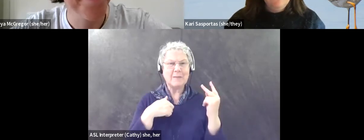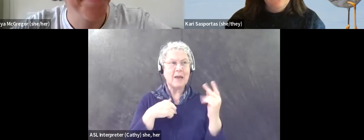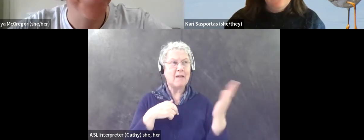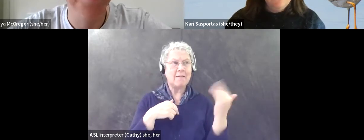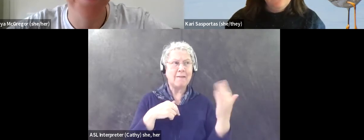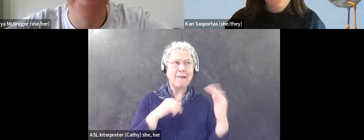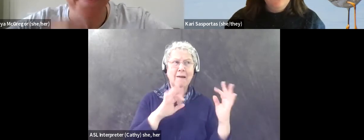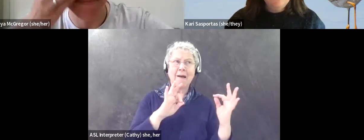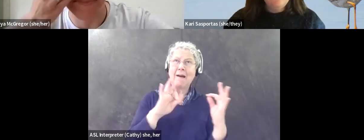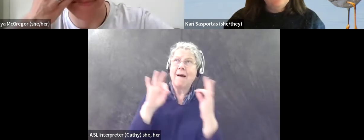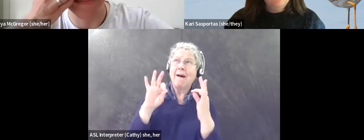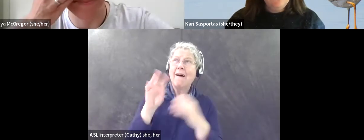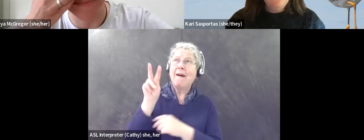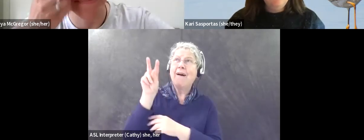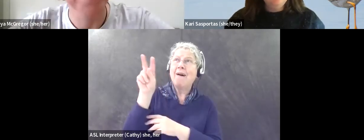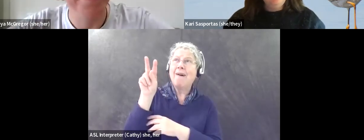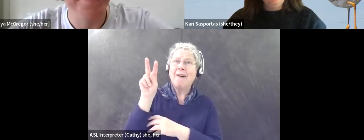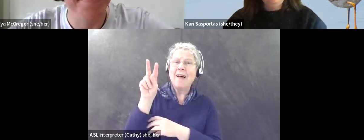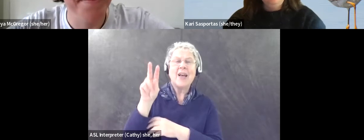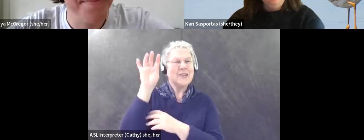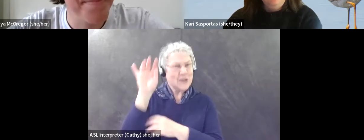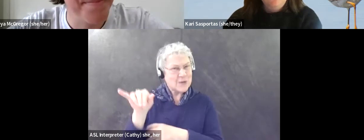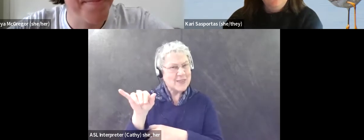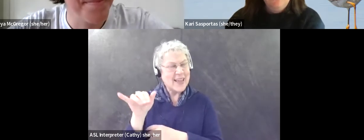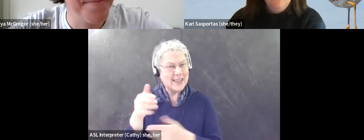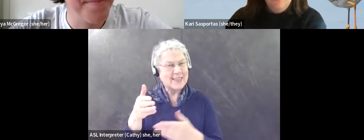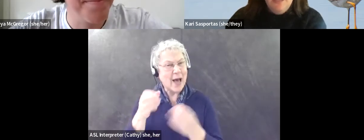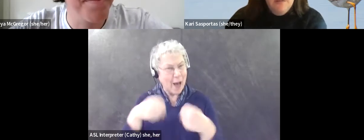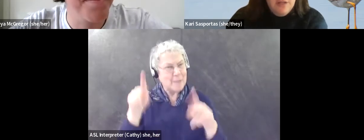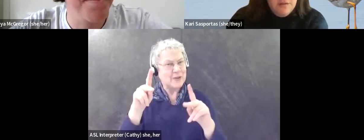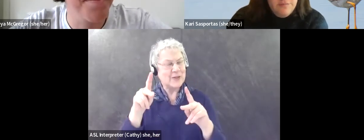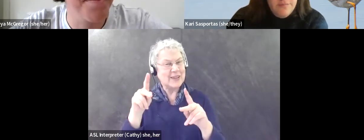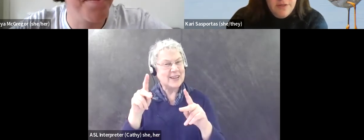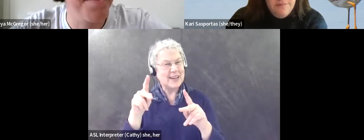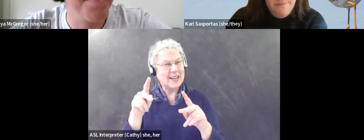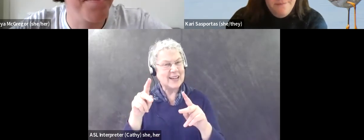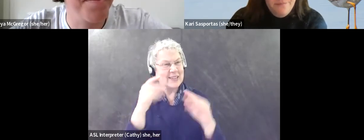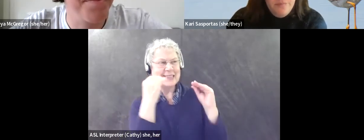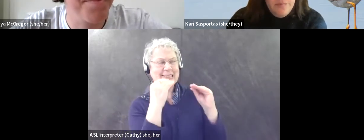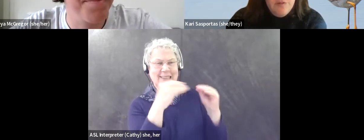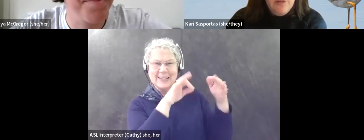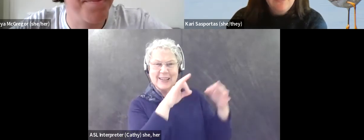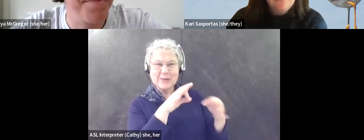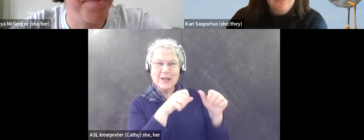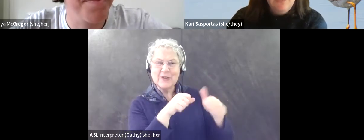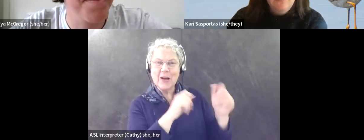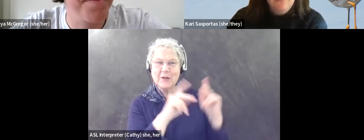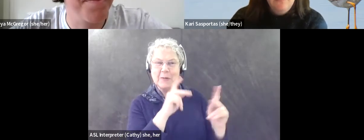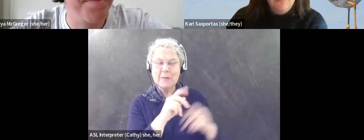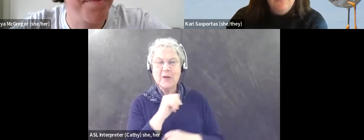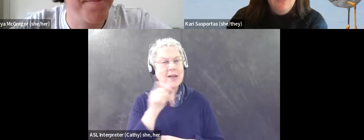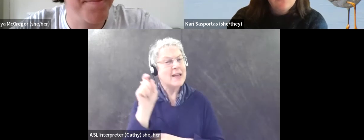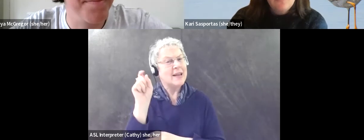And so that's, to me, that's conservation. It doesn't have to be like in like a, um, you isolated,